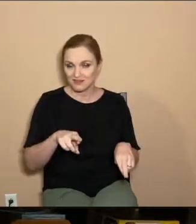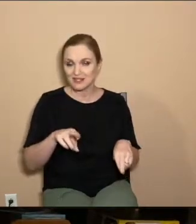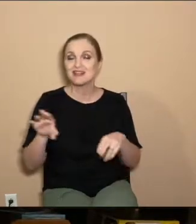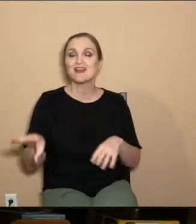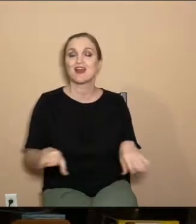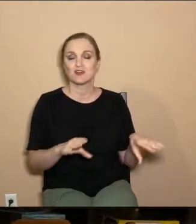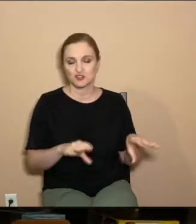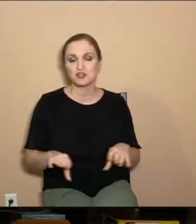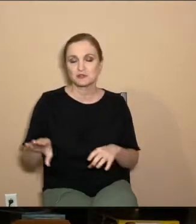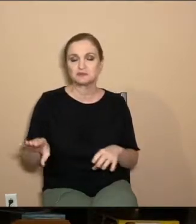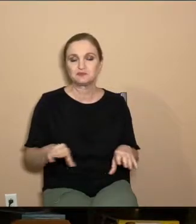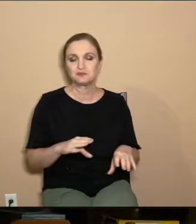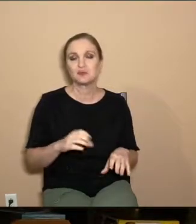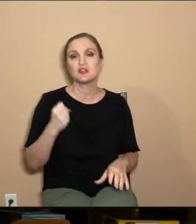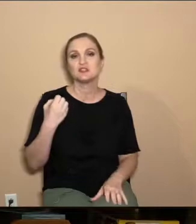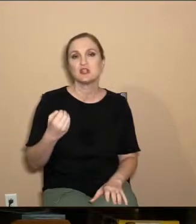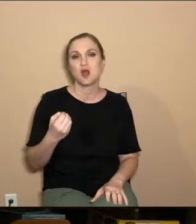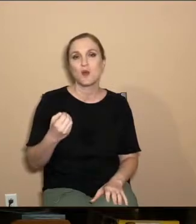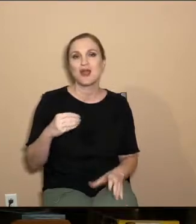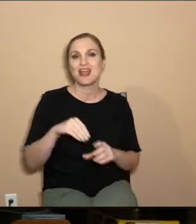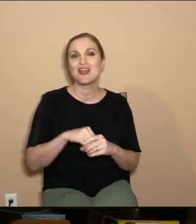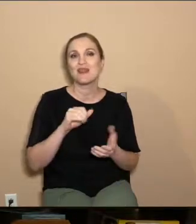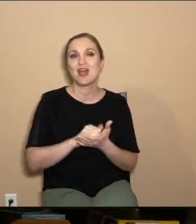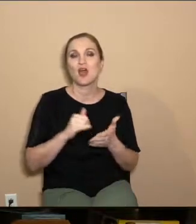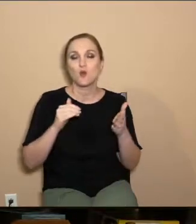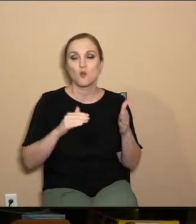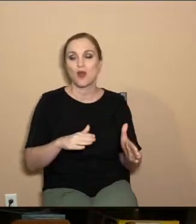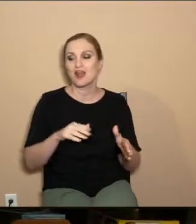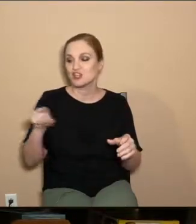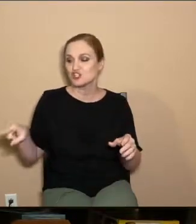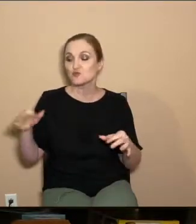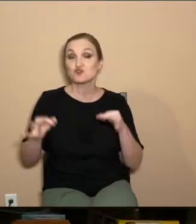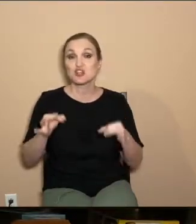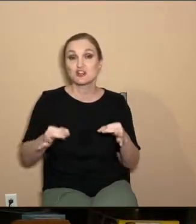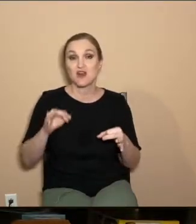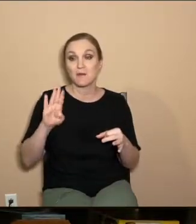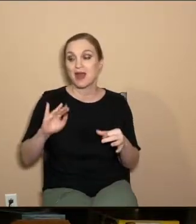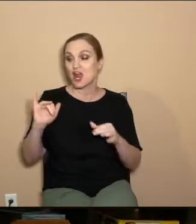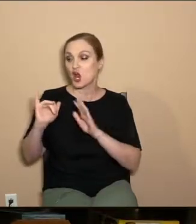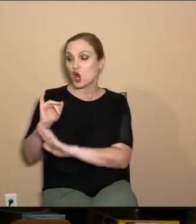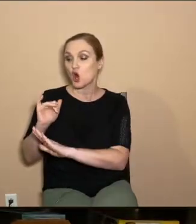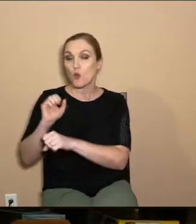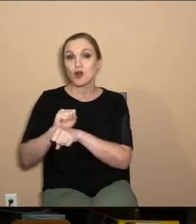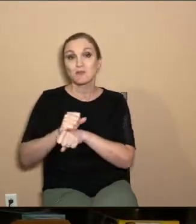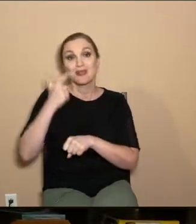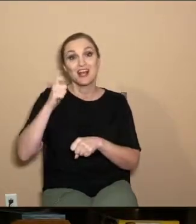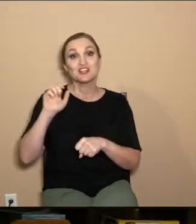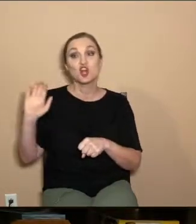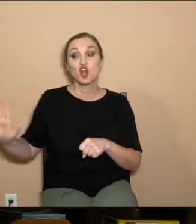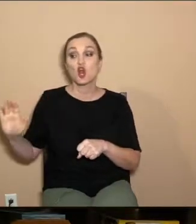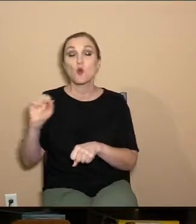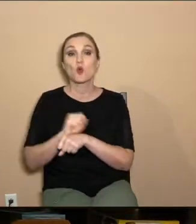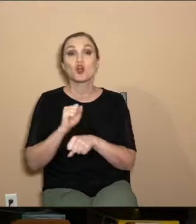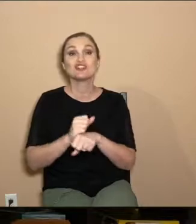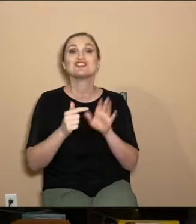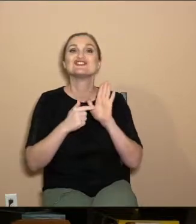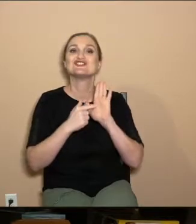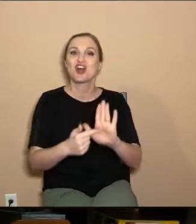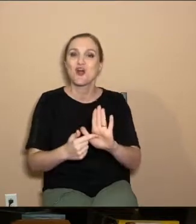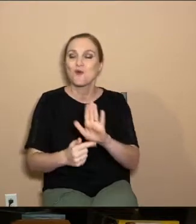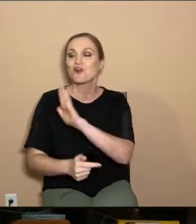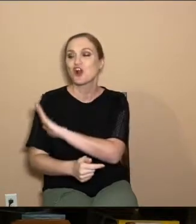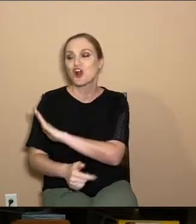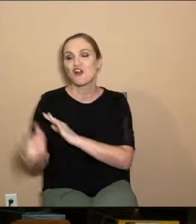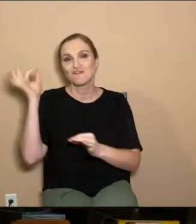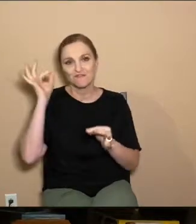action. Uh, and so in that way, she was justified by her works because her work showed that she had genuine